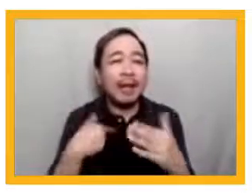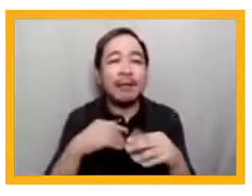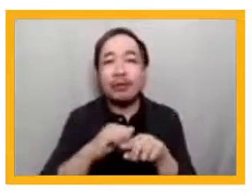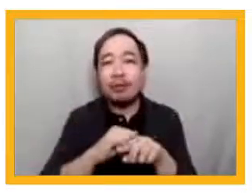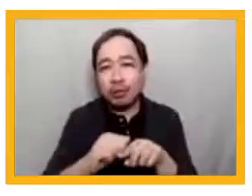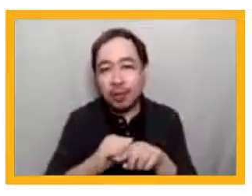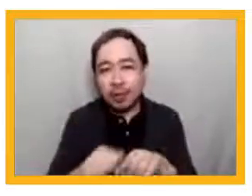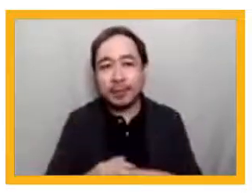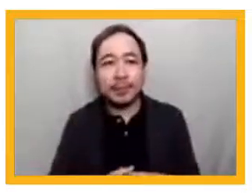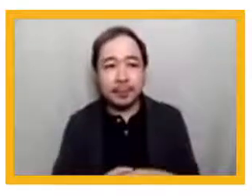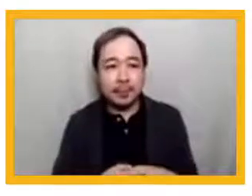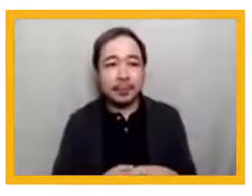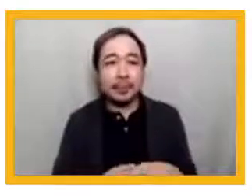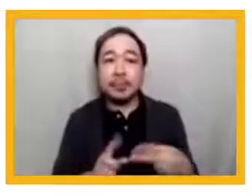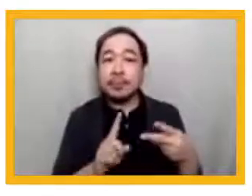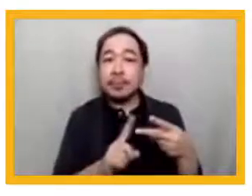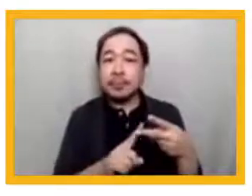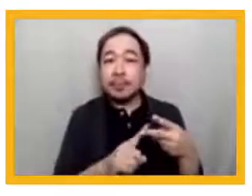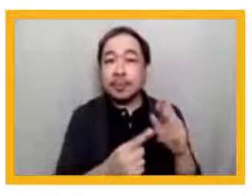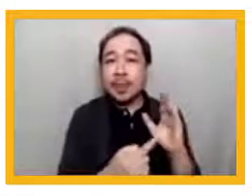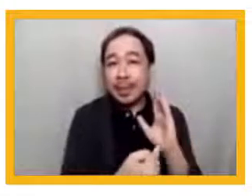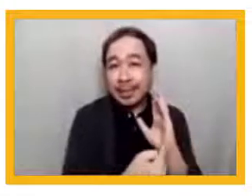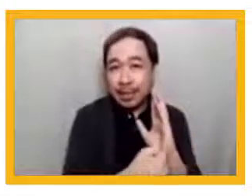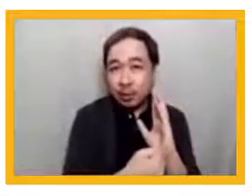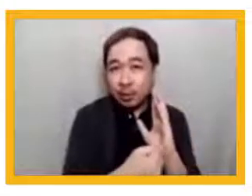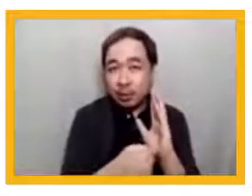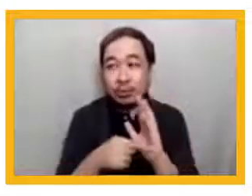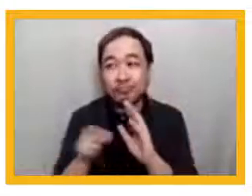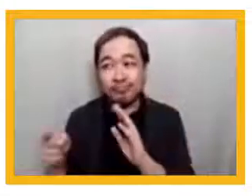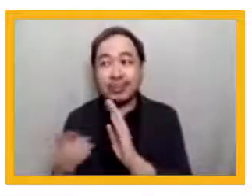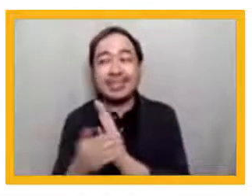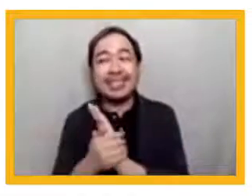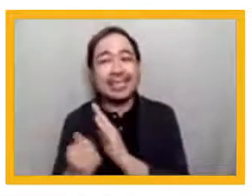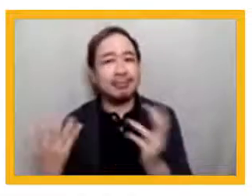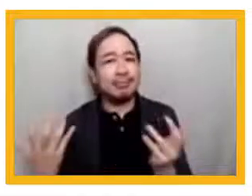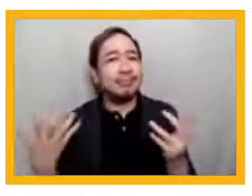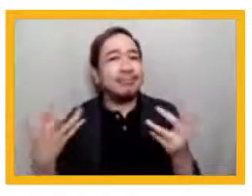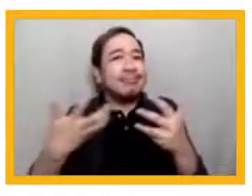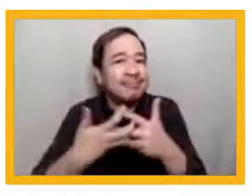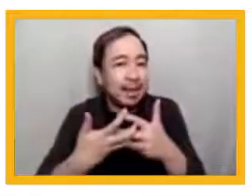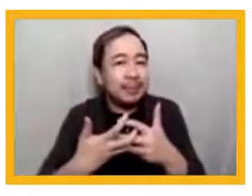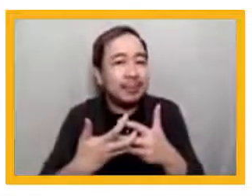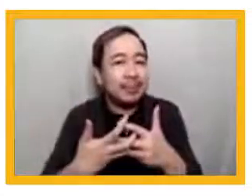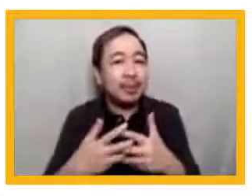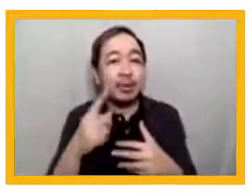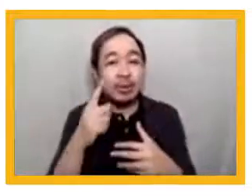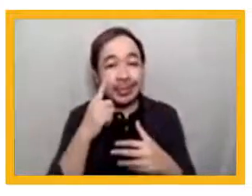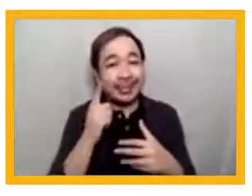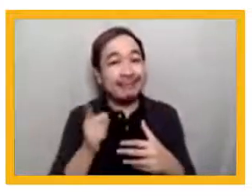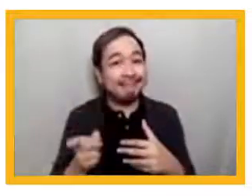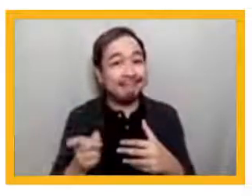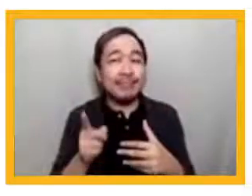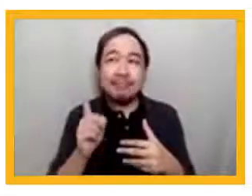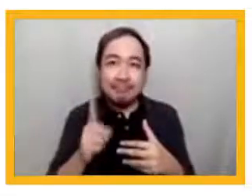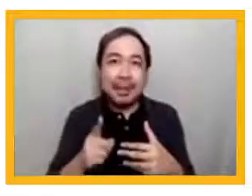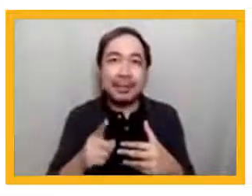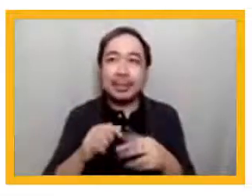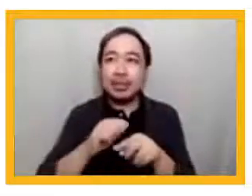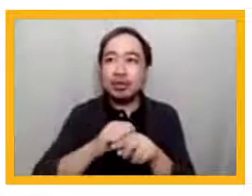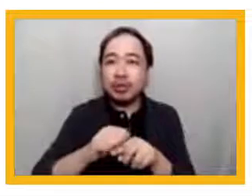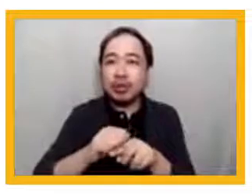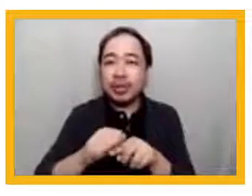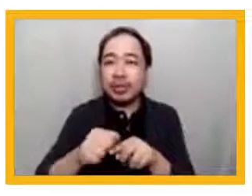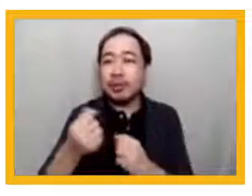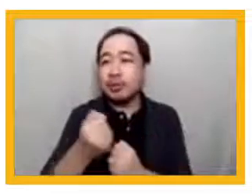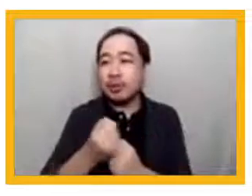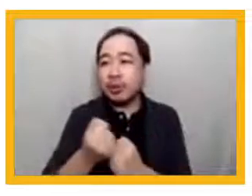technology and skills gap. Linked to the first lesson, our second lesson speaks about building in additional time for training support to our teachers,